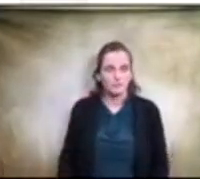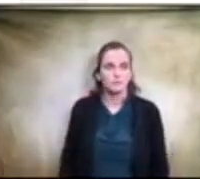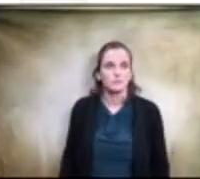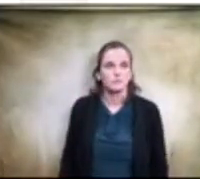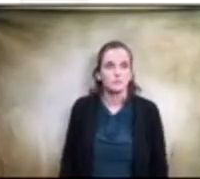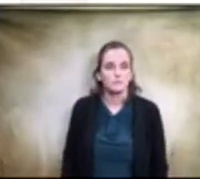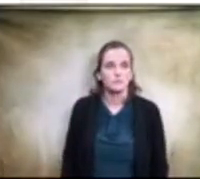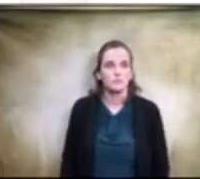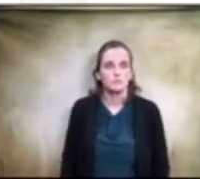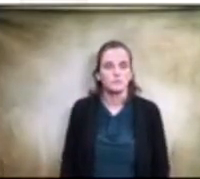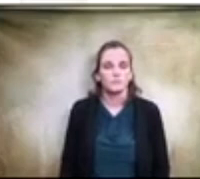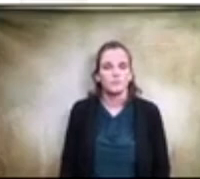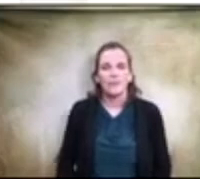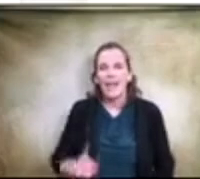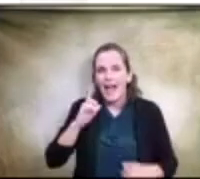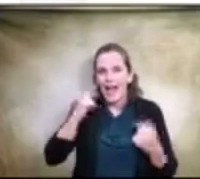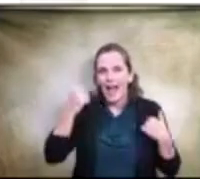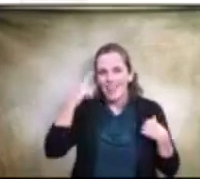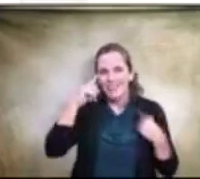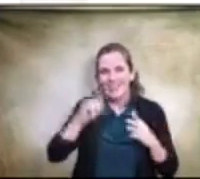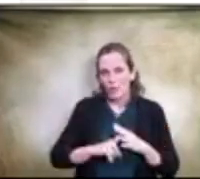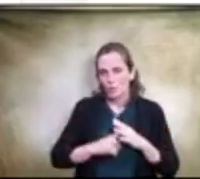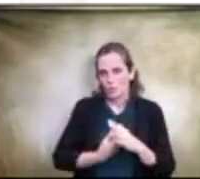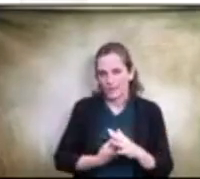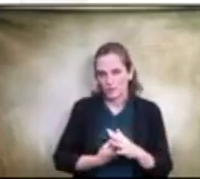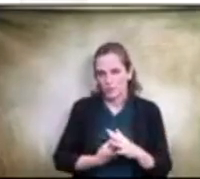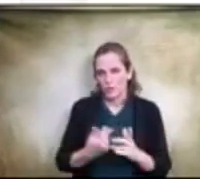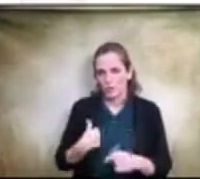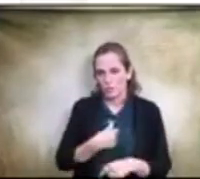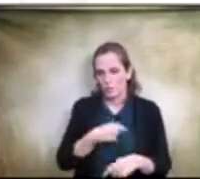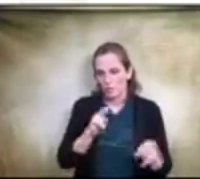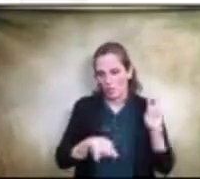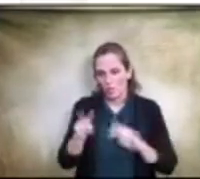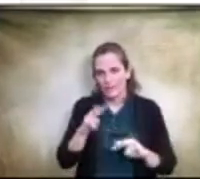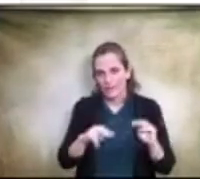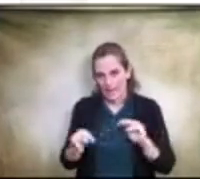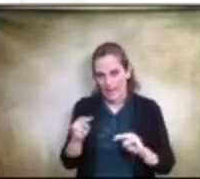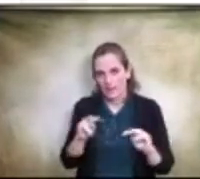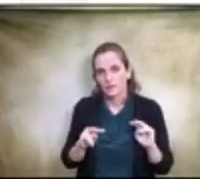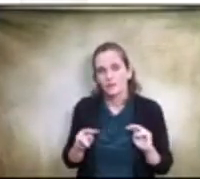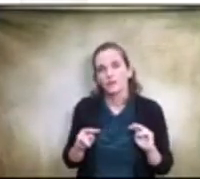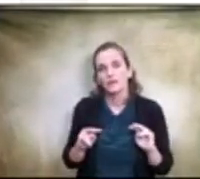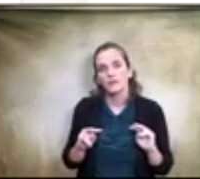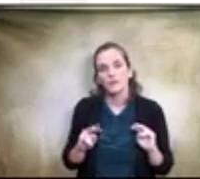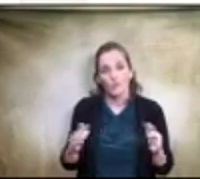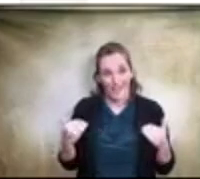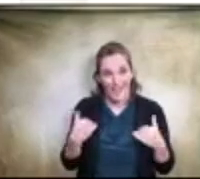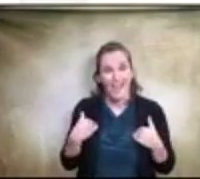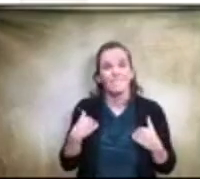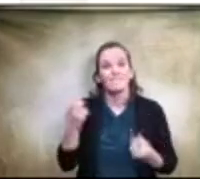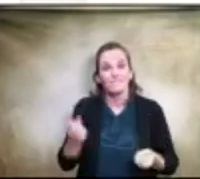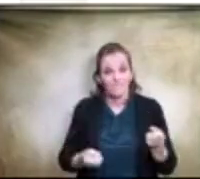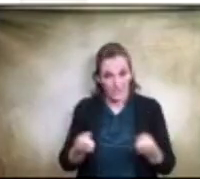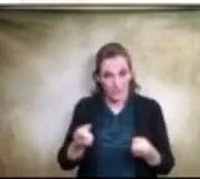think originally what we were looking at uh miss celadon was to be able to have vehicles that would cut down